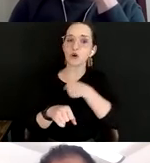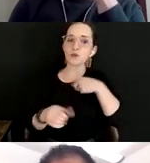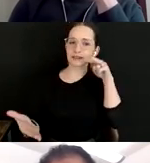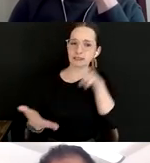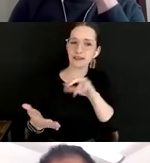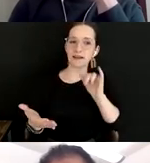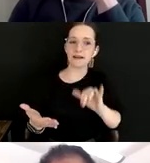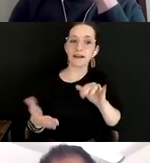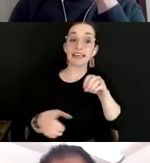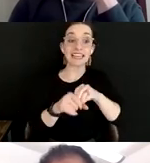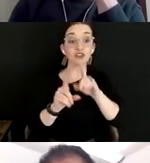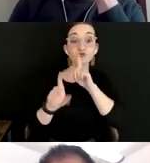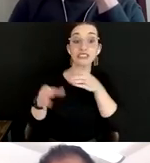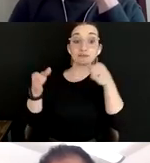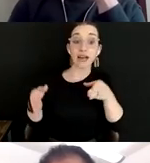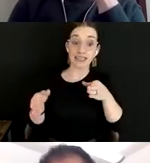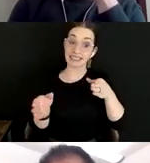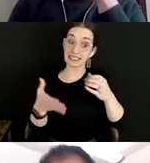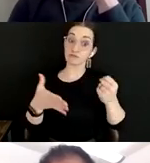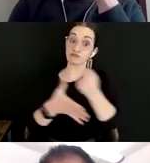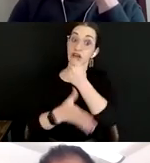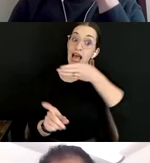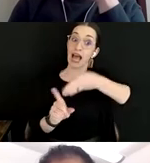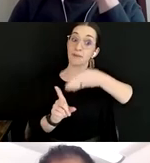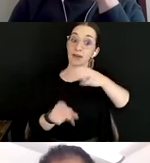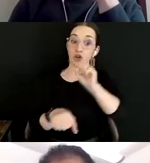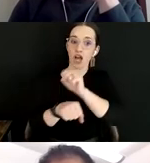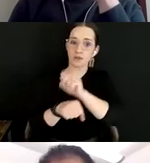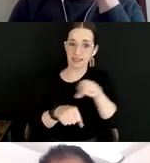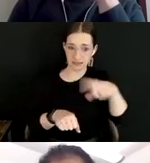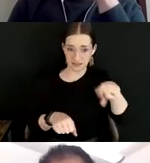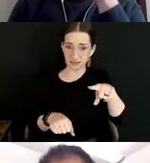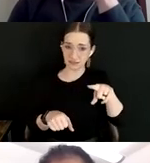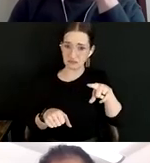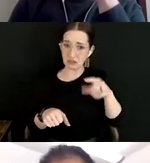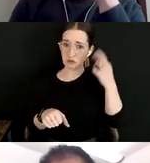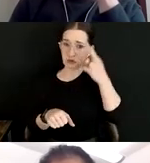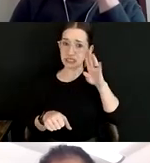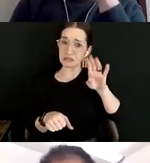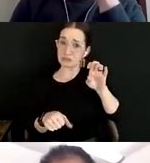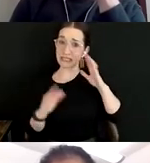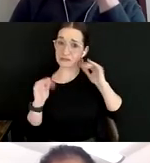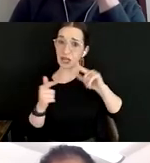respondent's primary occupation, they would reasonably be expected to supervise other people.